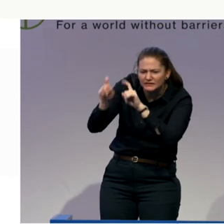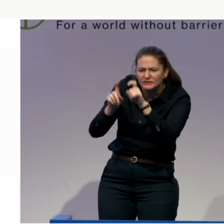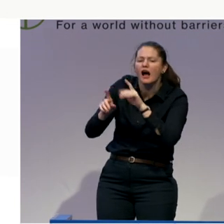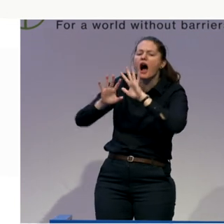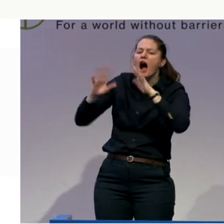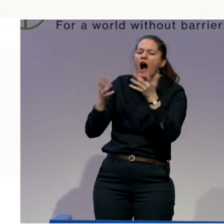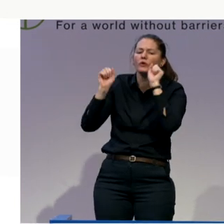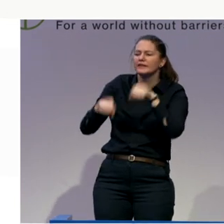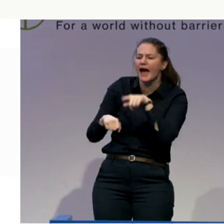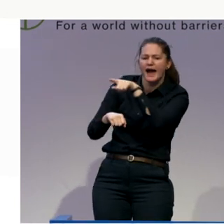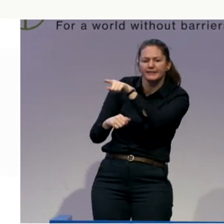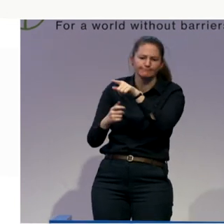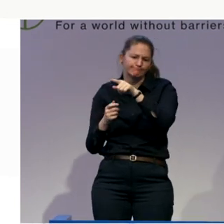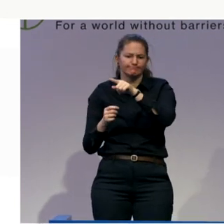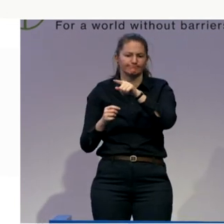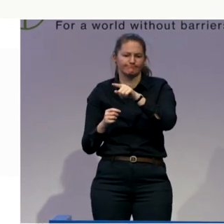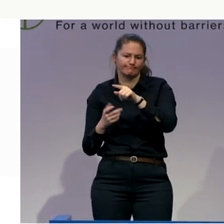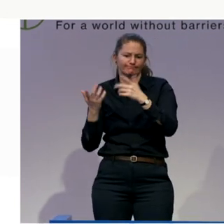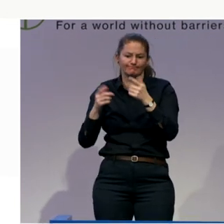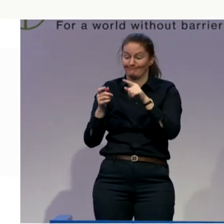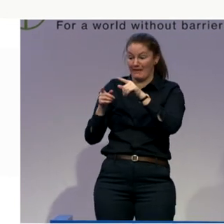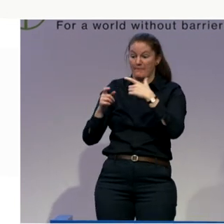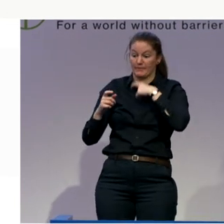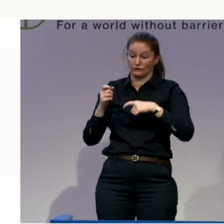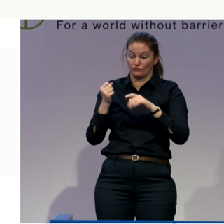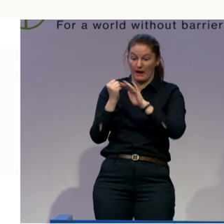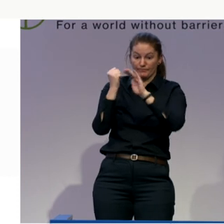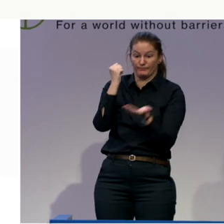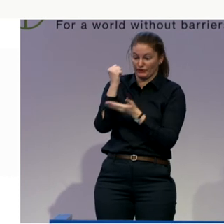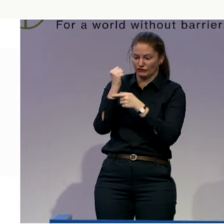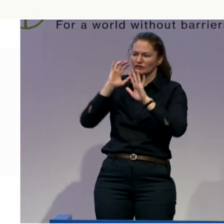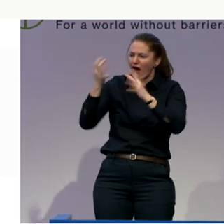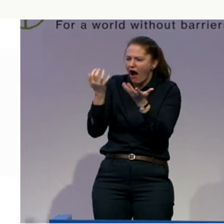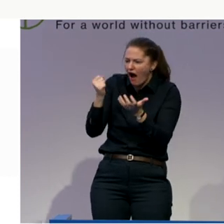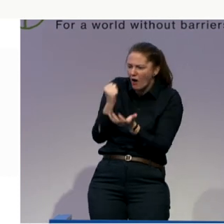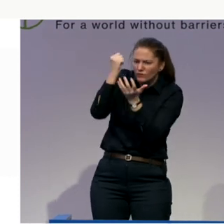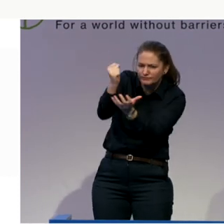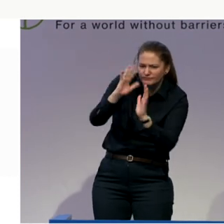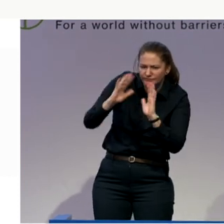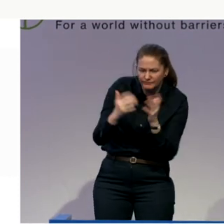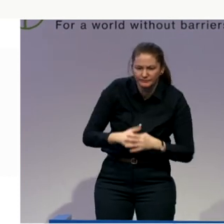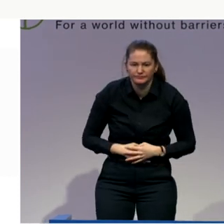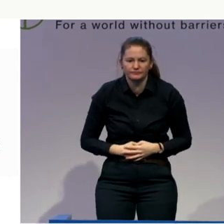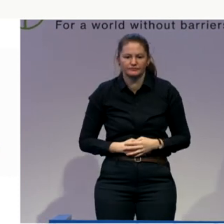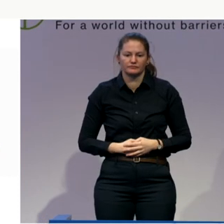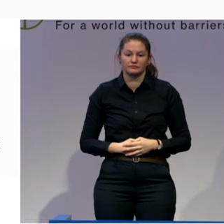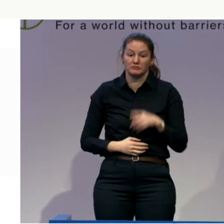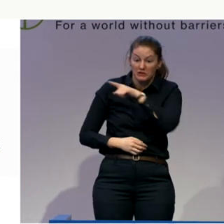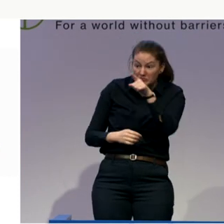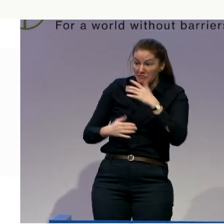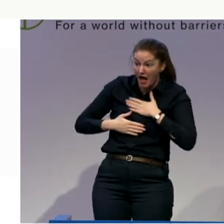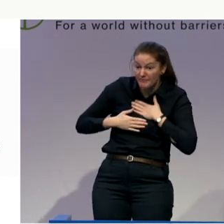look at the facts, but also how people perceive the new system, how they cope with the new system,